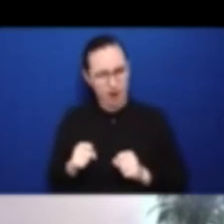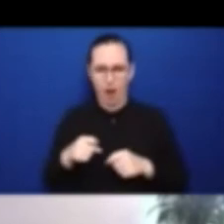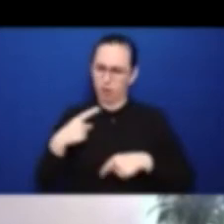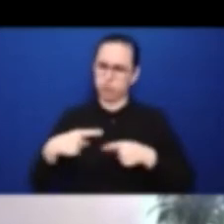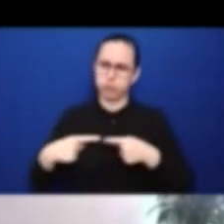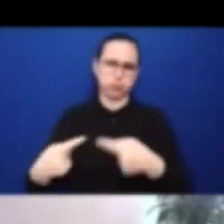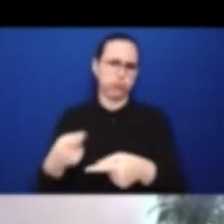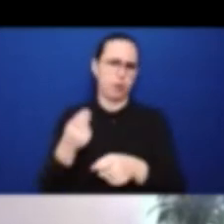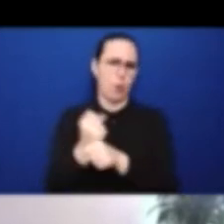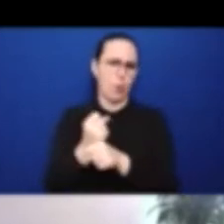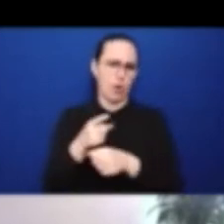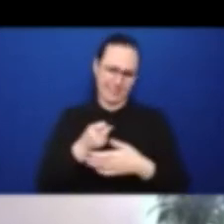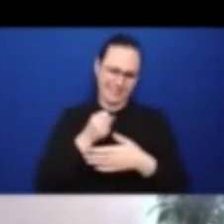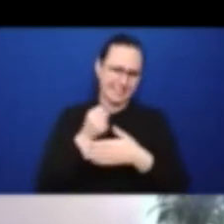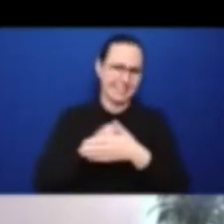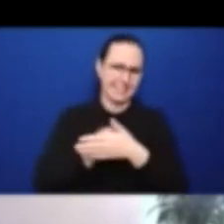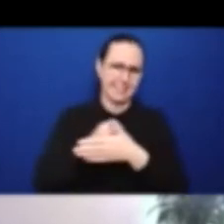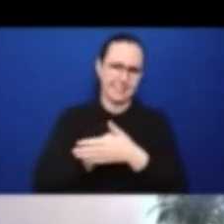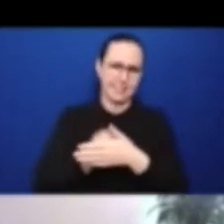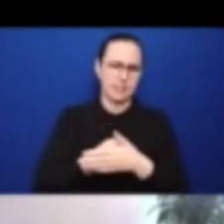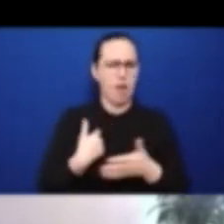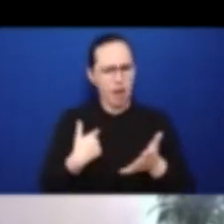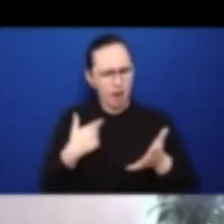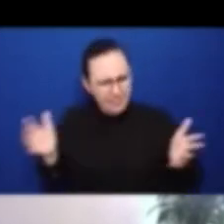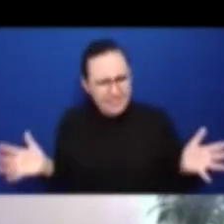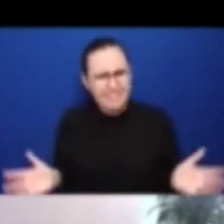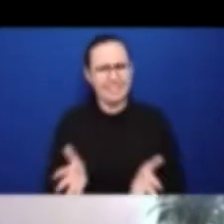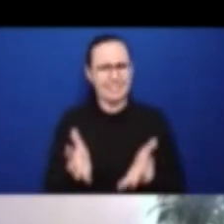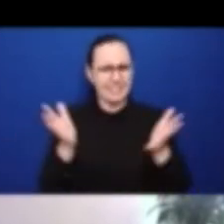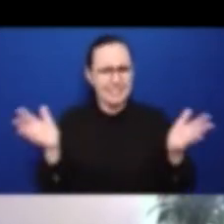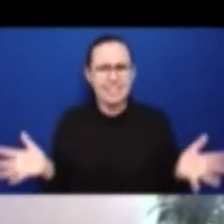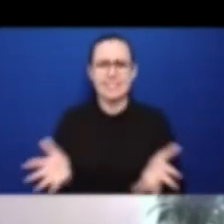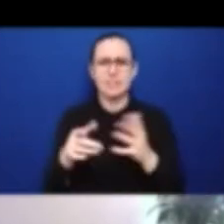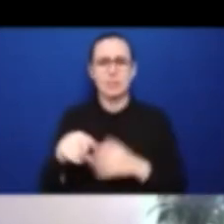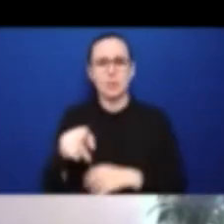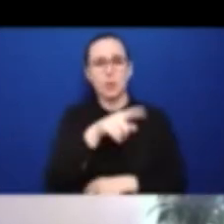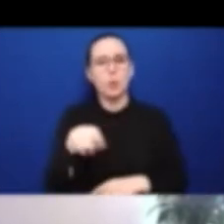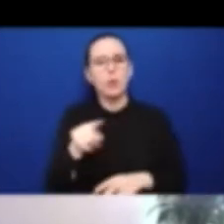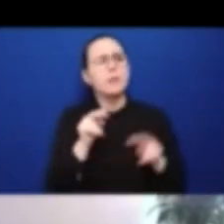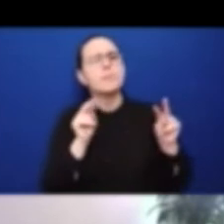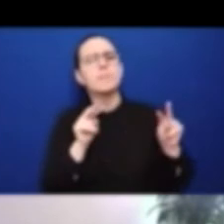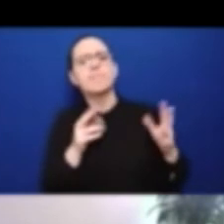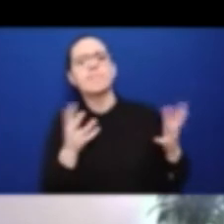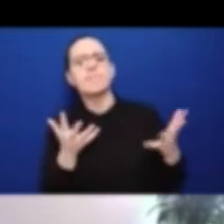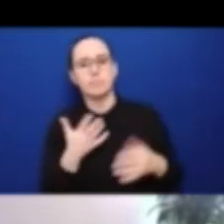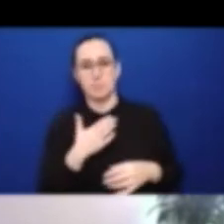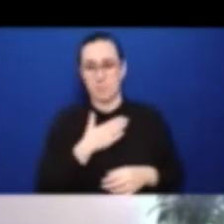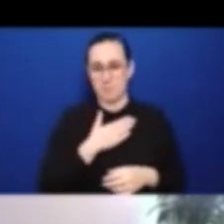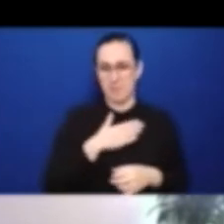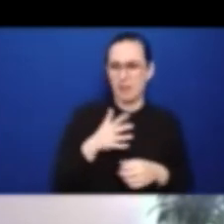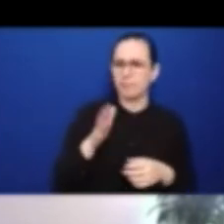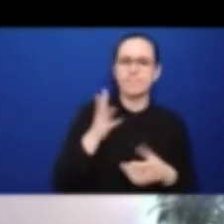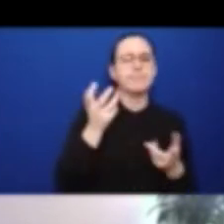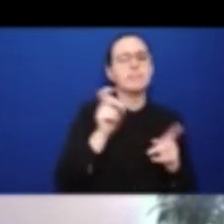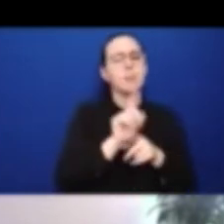aware of the local politics, and whether the local politicians, councillors,